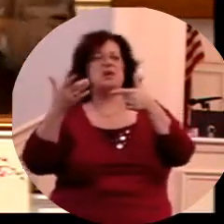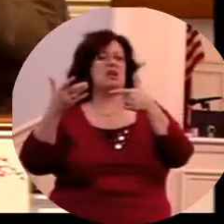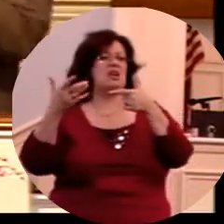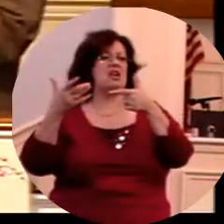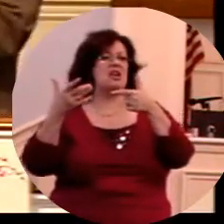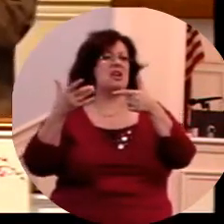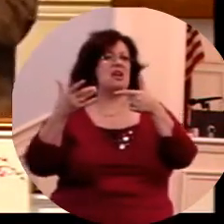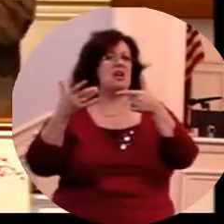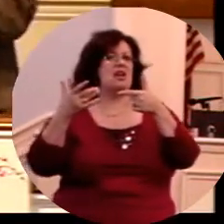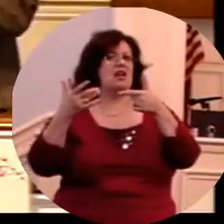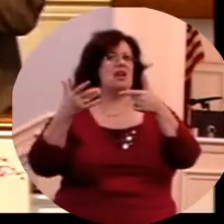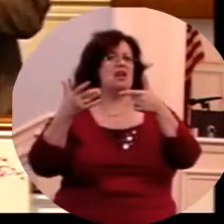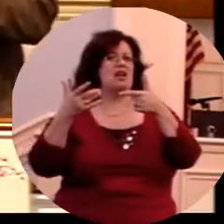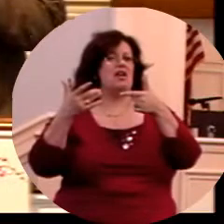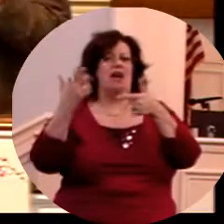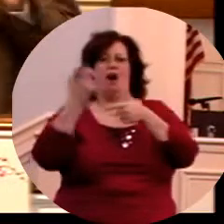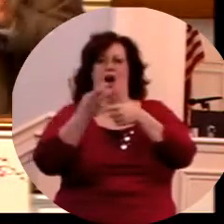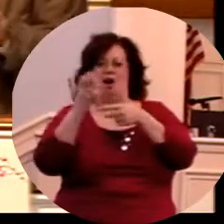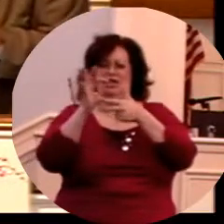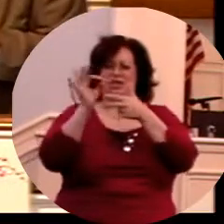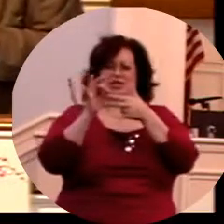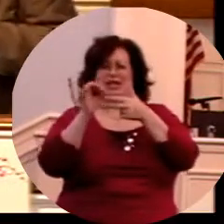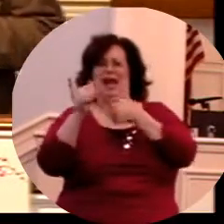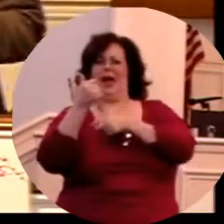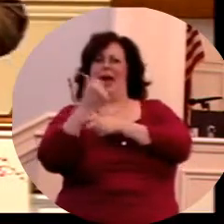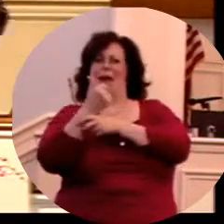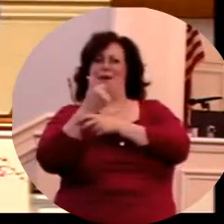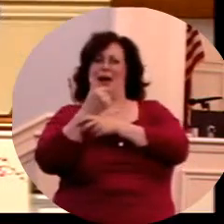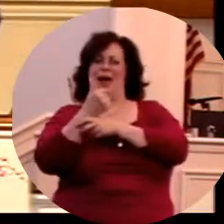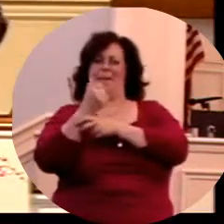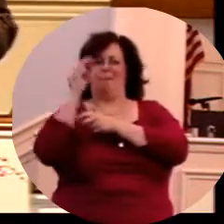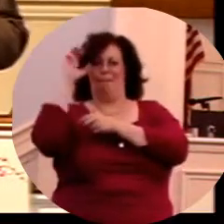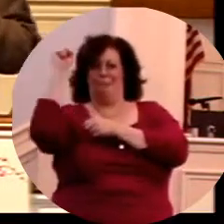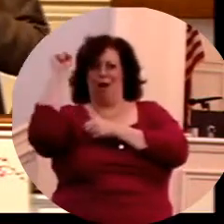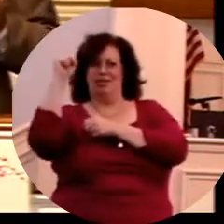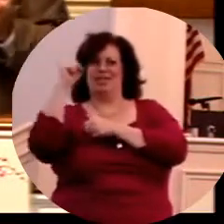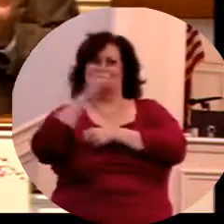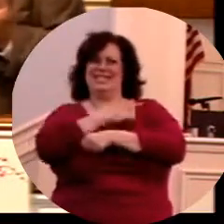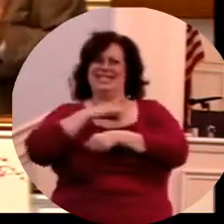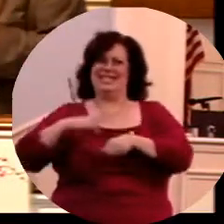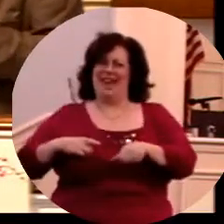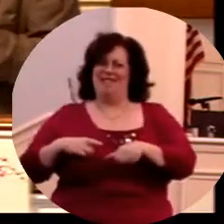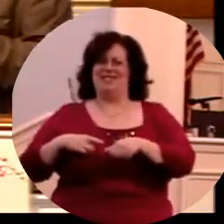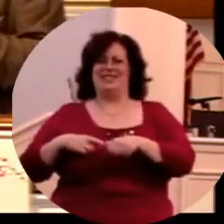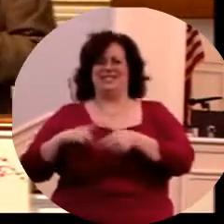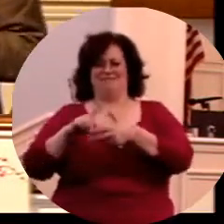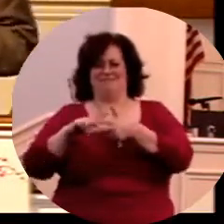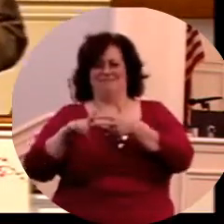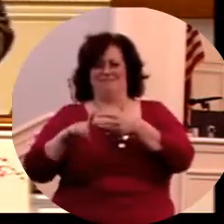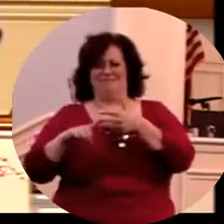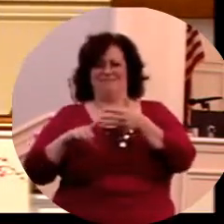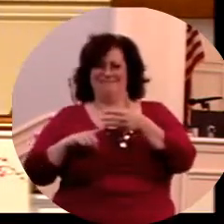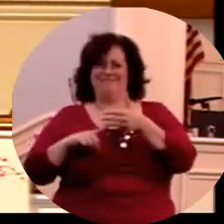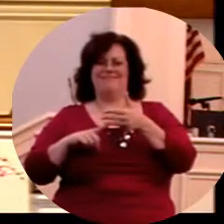then you would have, it would be very hard to decide between Abraham and Moses and David who would